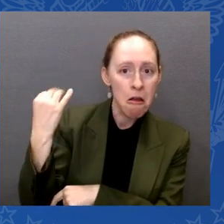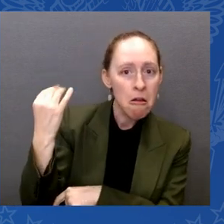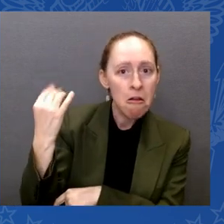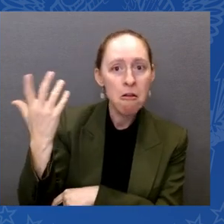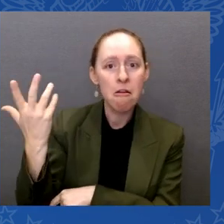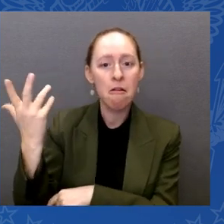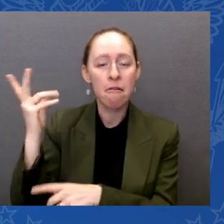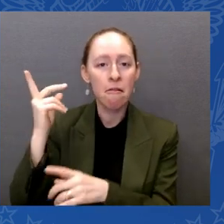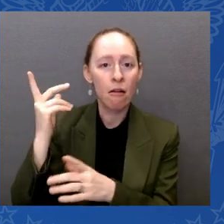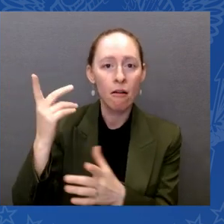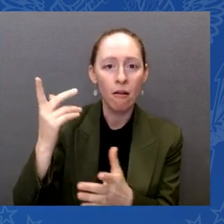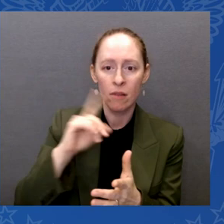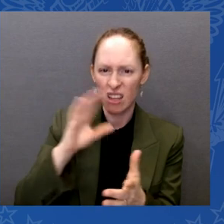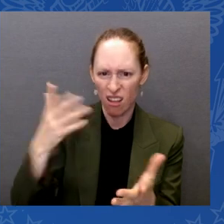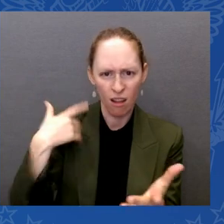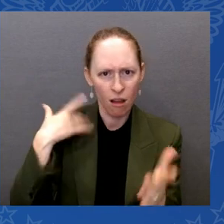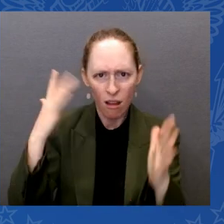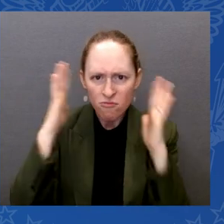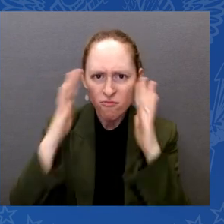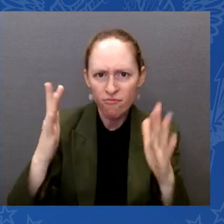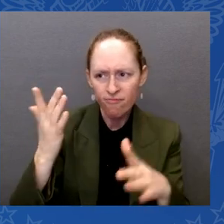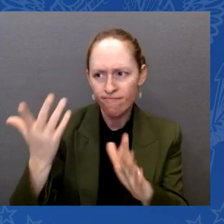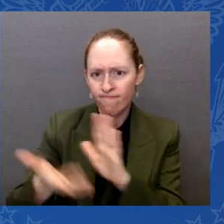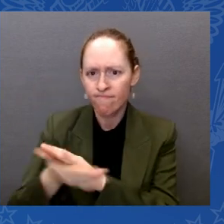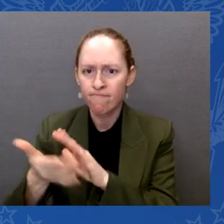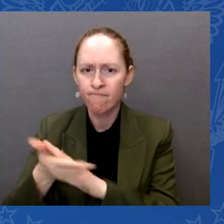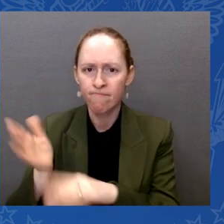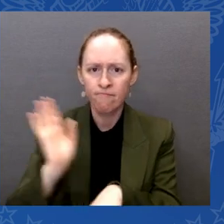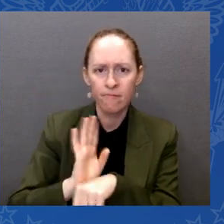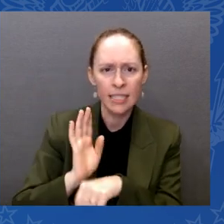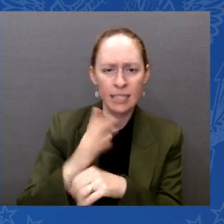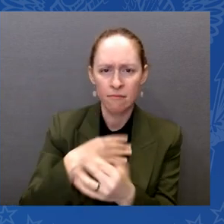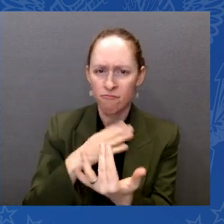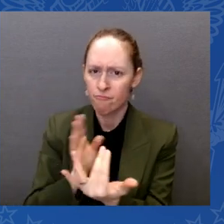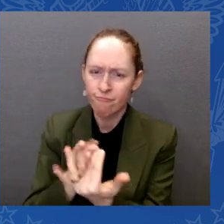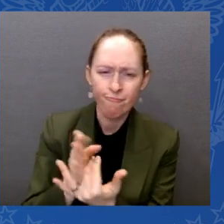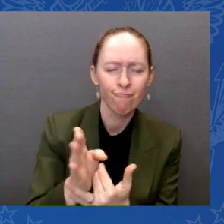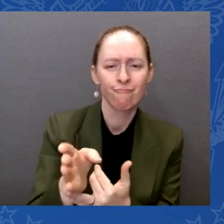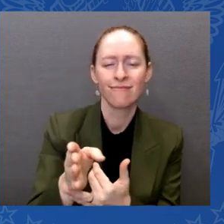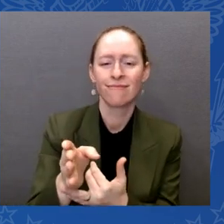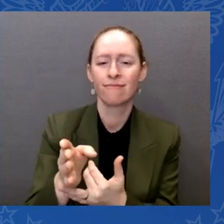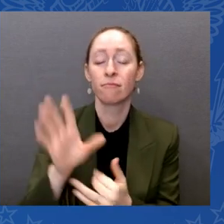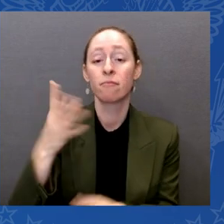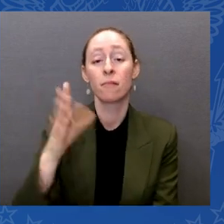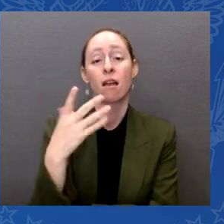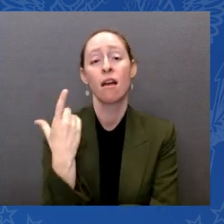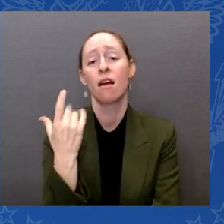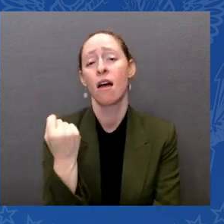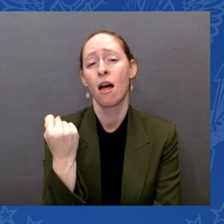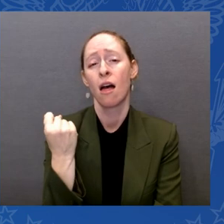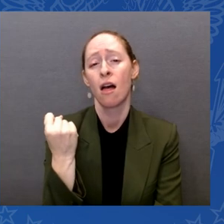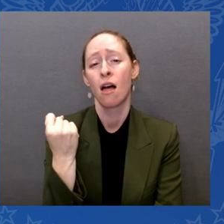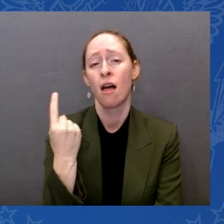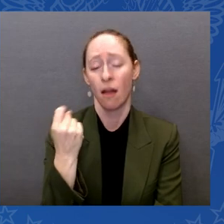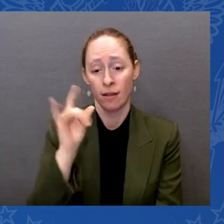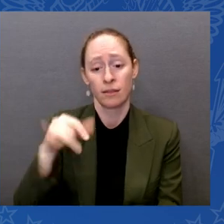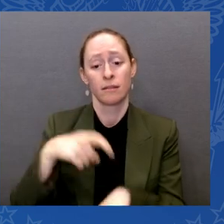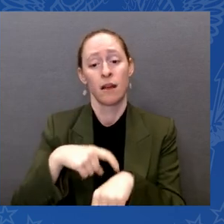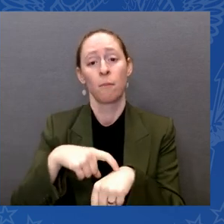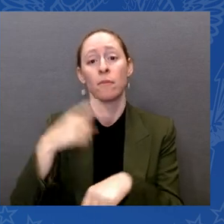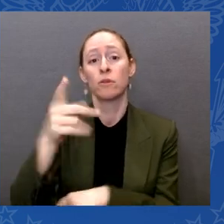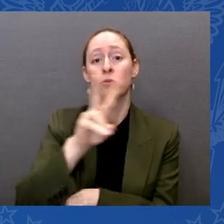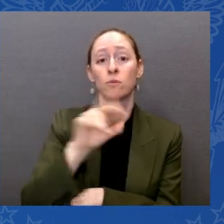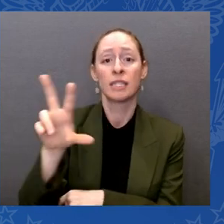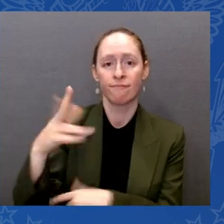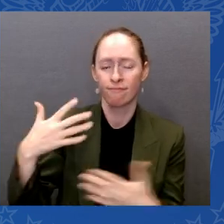making my way in the world. Everything changed for me in 2003, as I suffered an